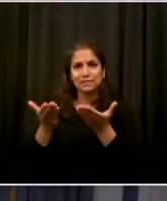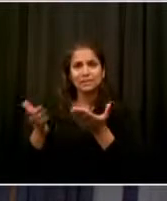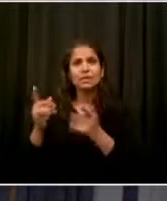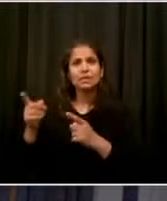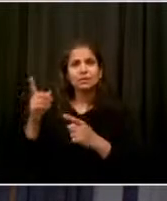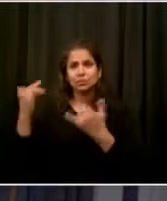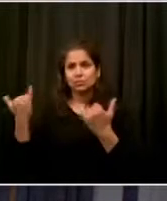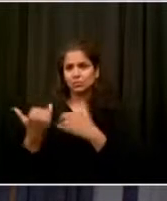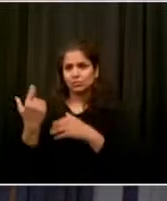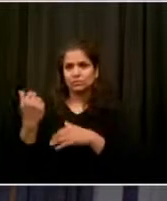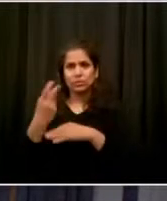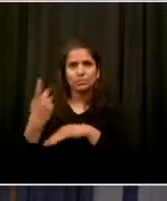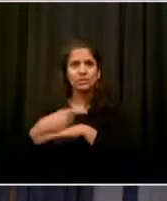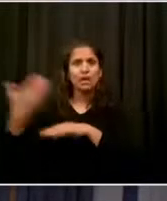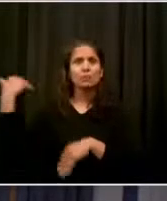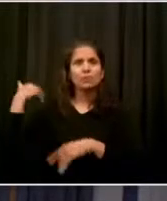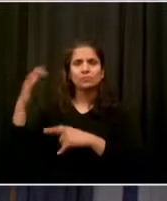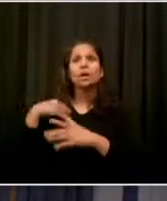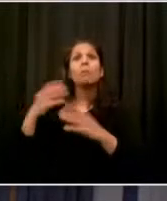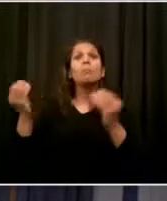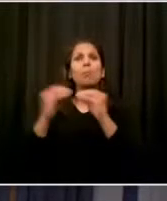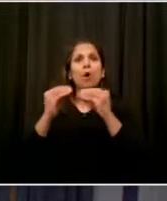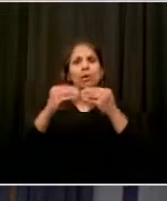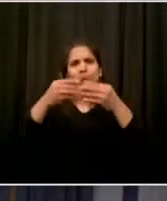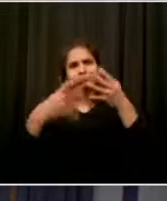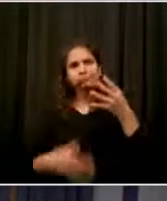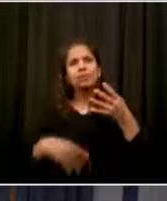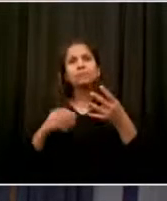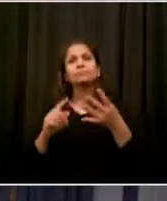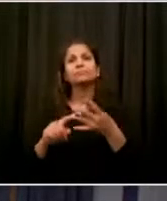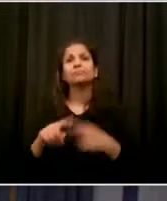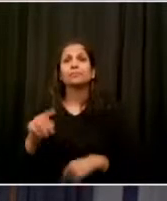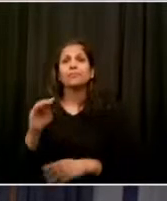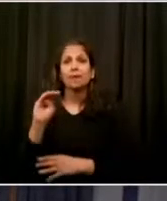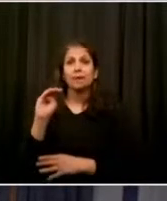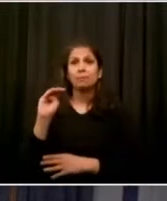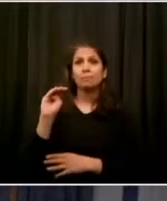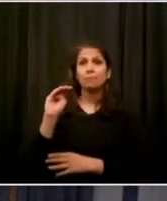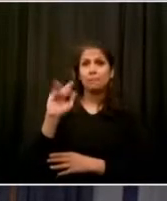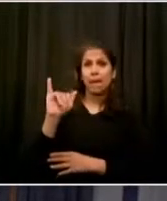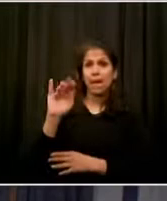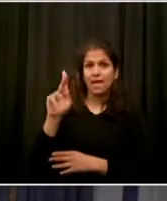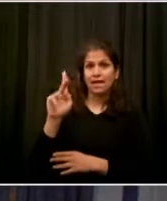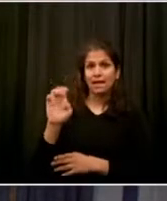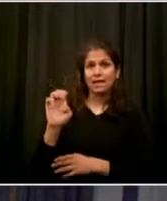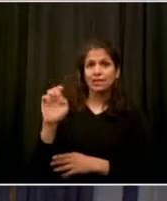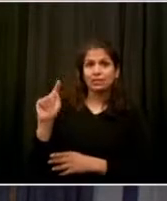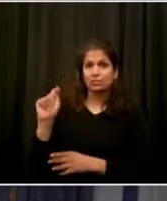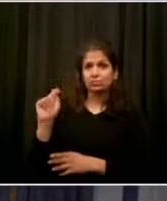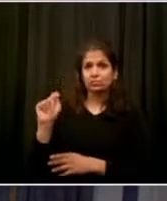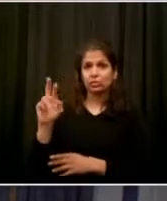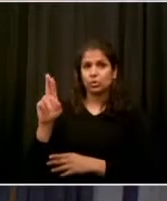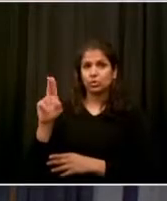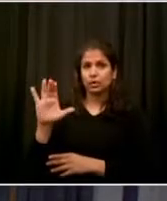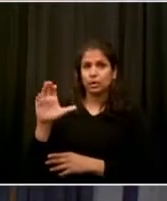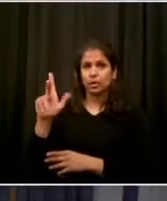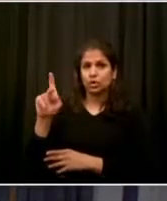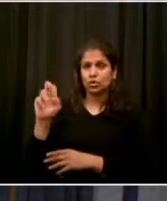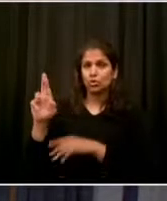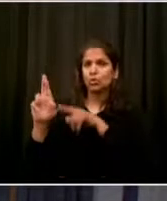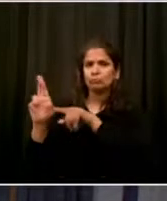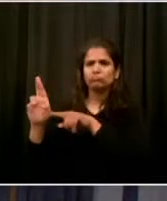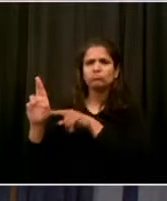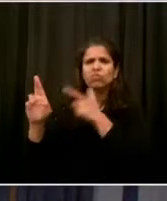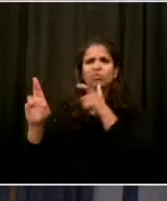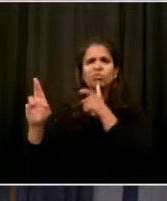Mike Tucker. Mike Tucker lost his own son to police violence, he became